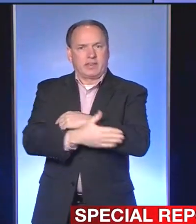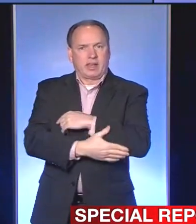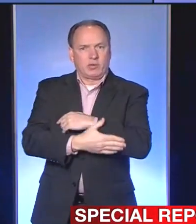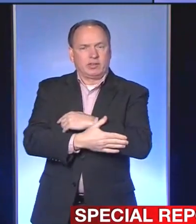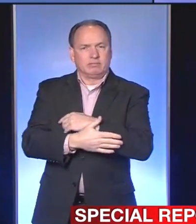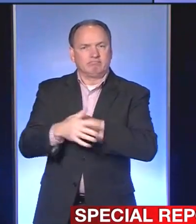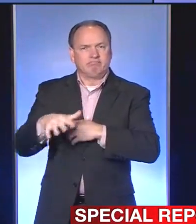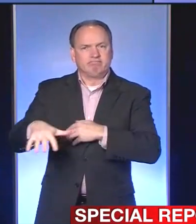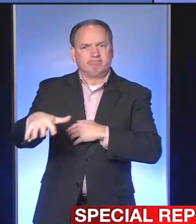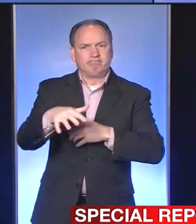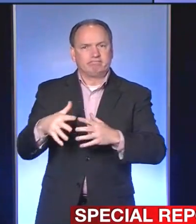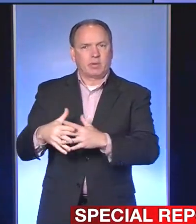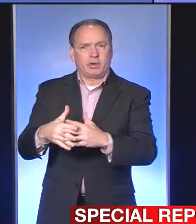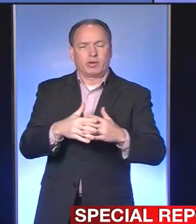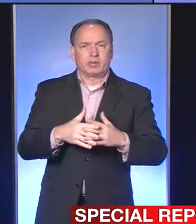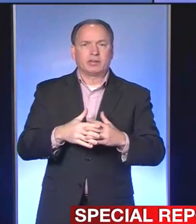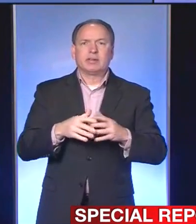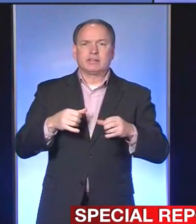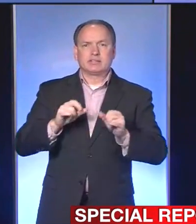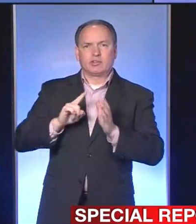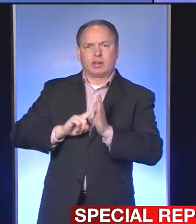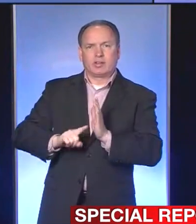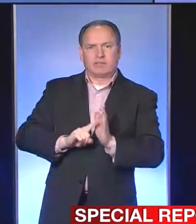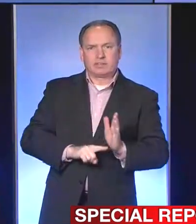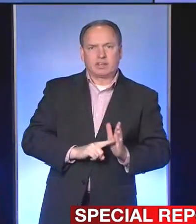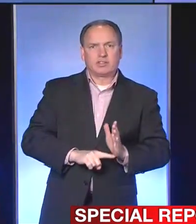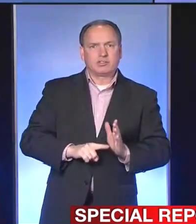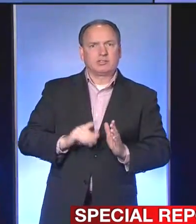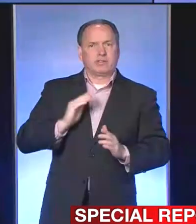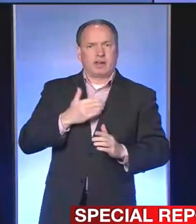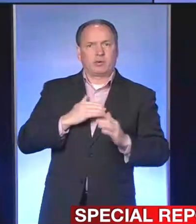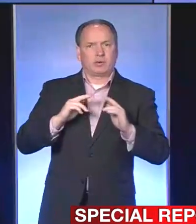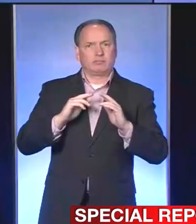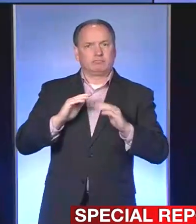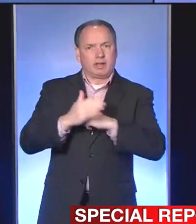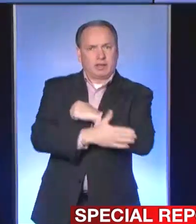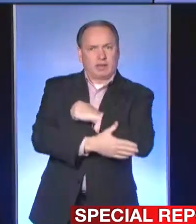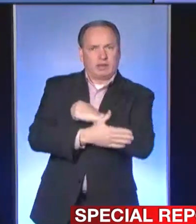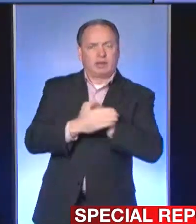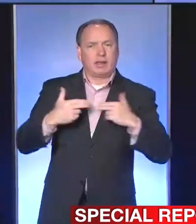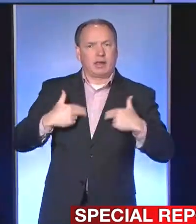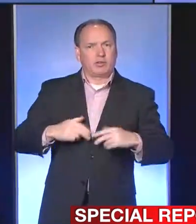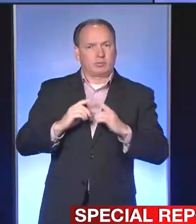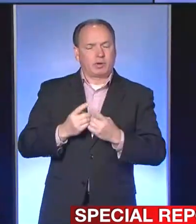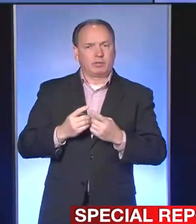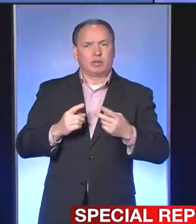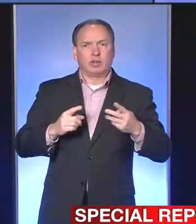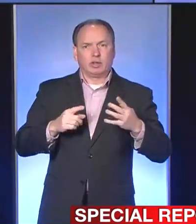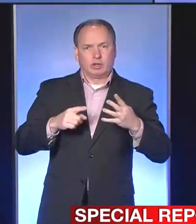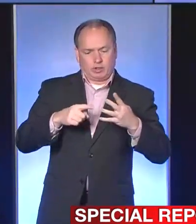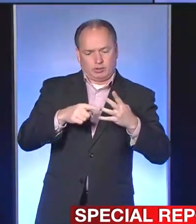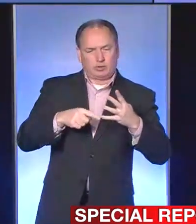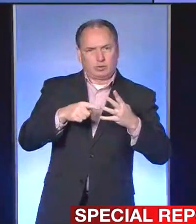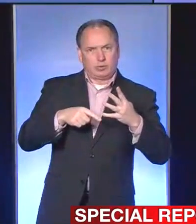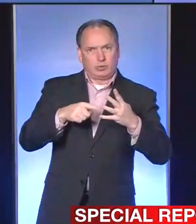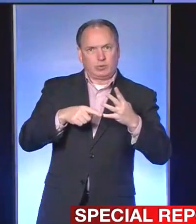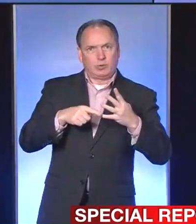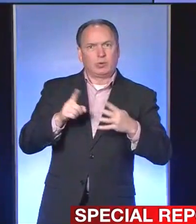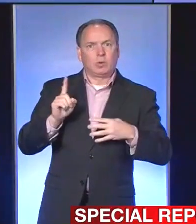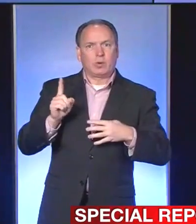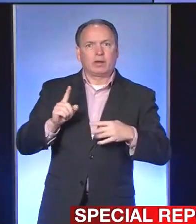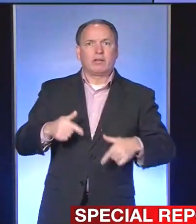investigation by our county's health department. Two of these new cases are located in Zone 1,